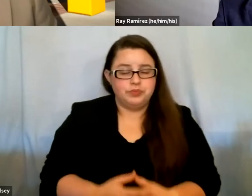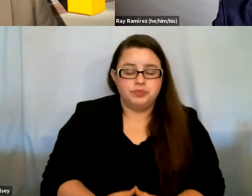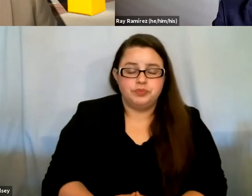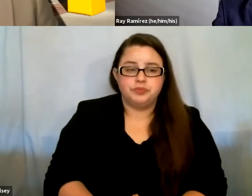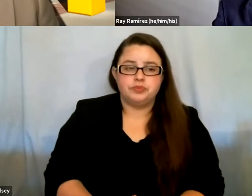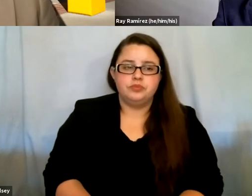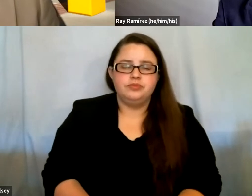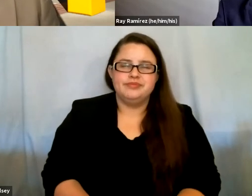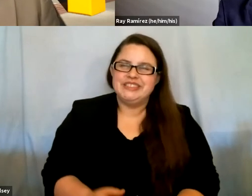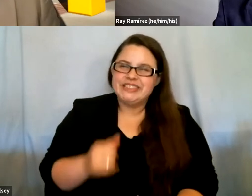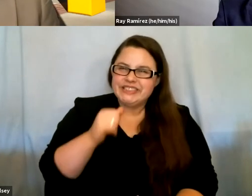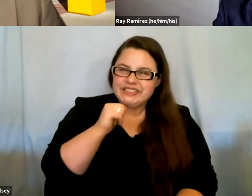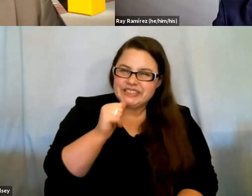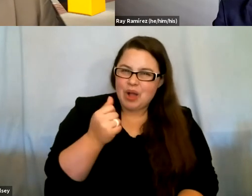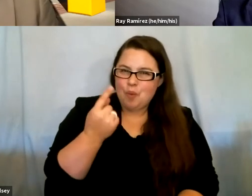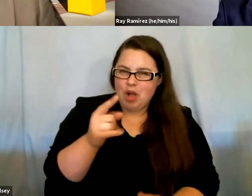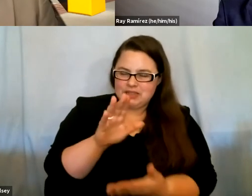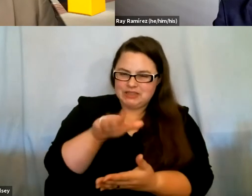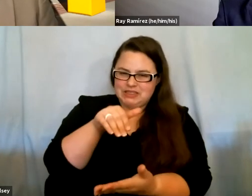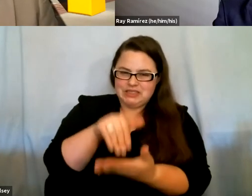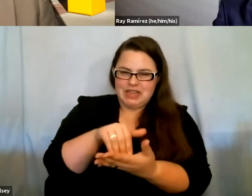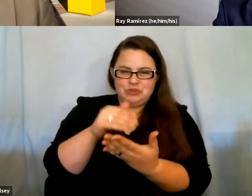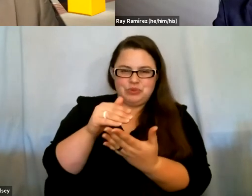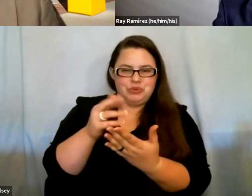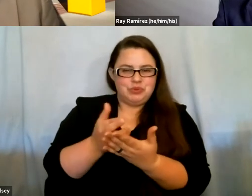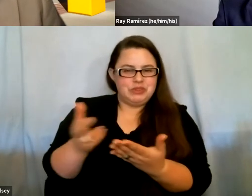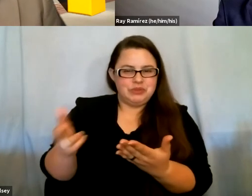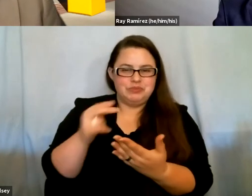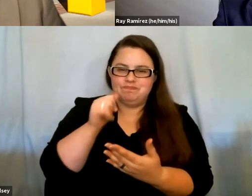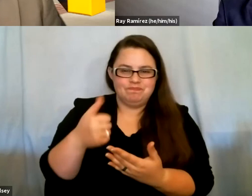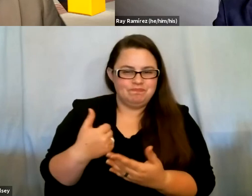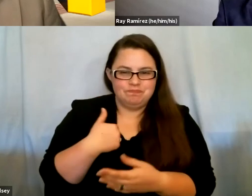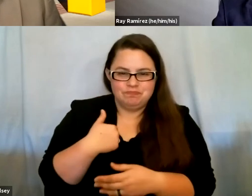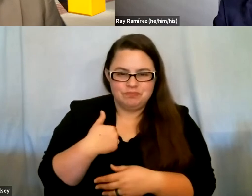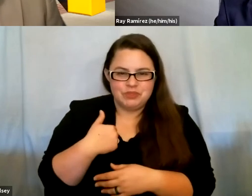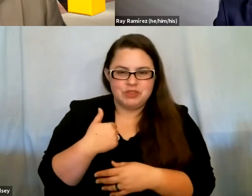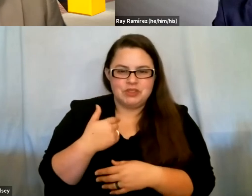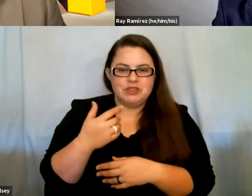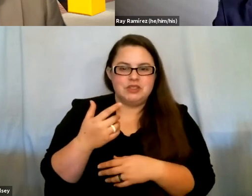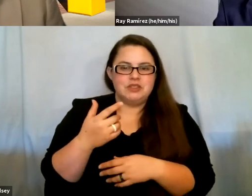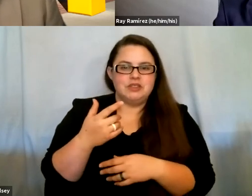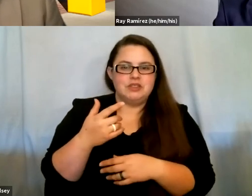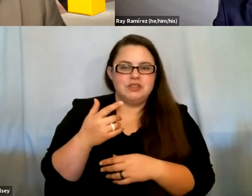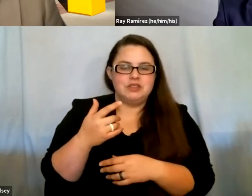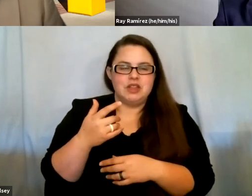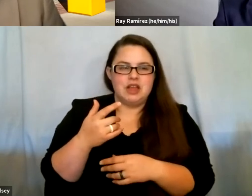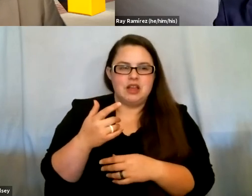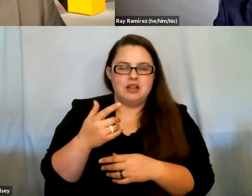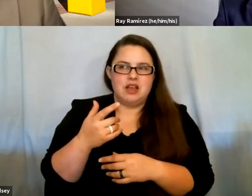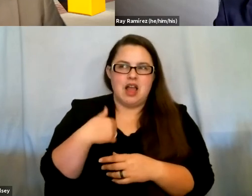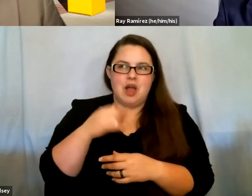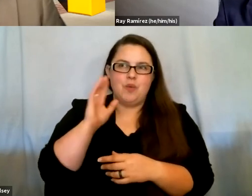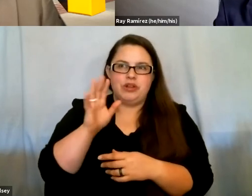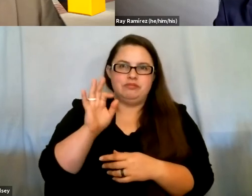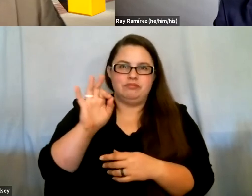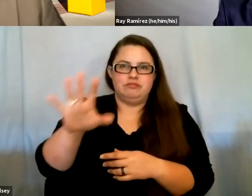There's not one centralized resource, but I would throw out there some organizations, right? Root and